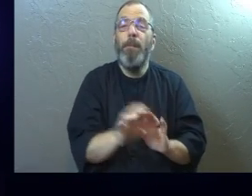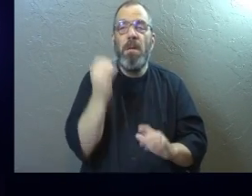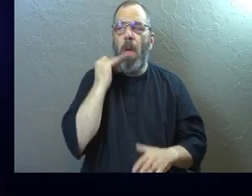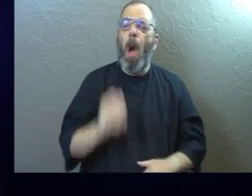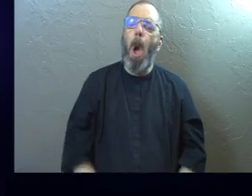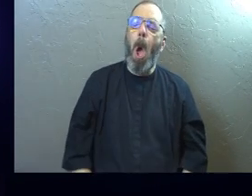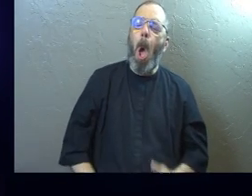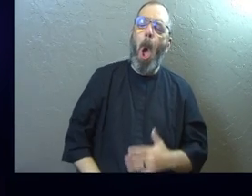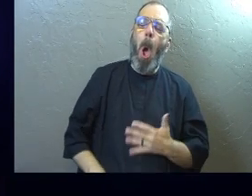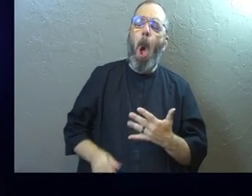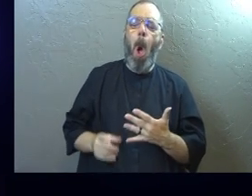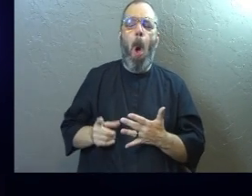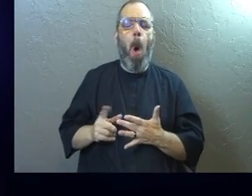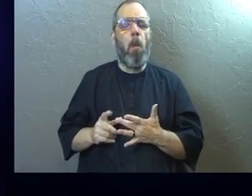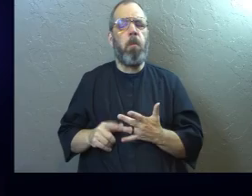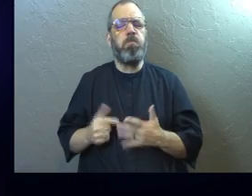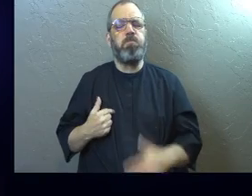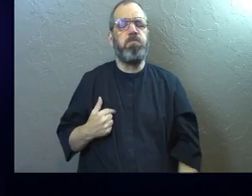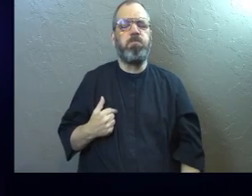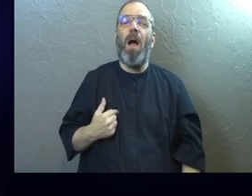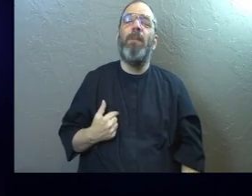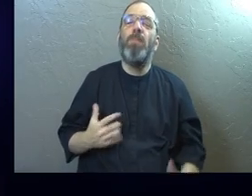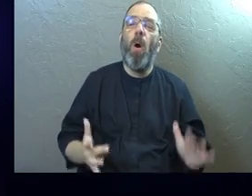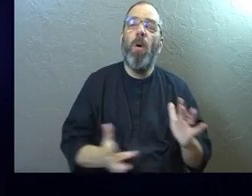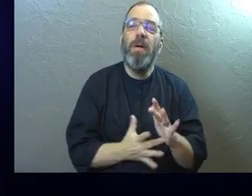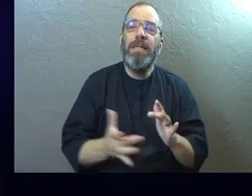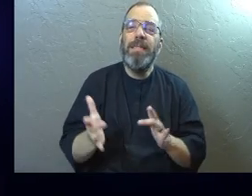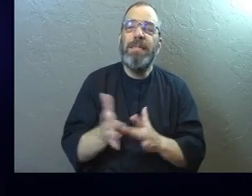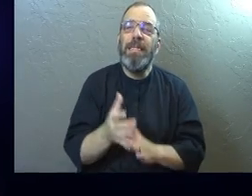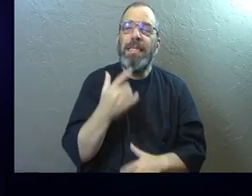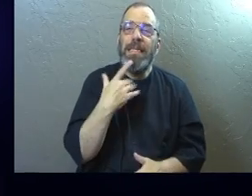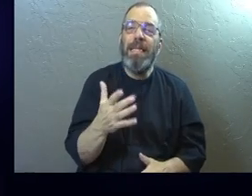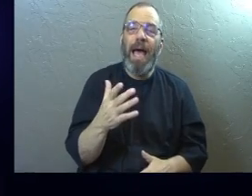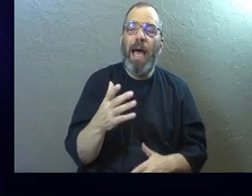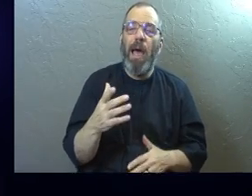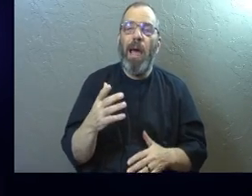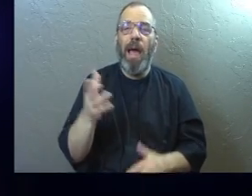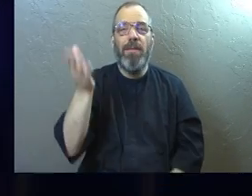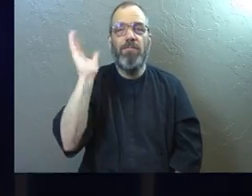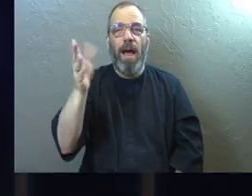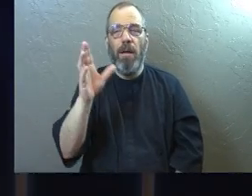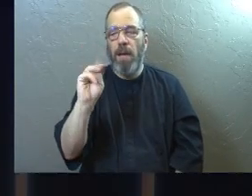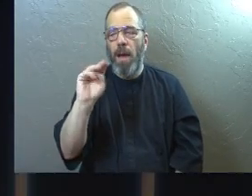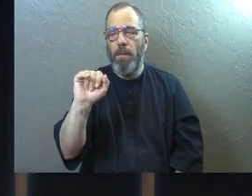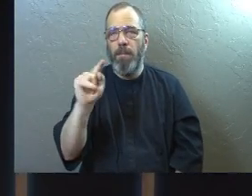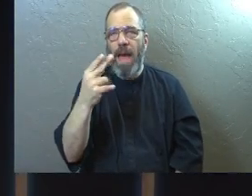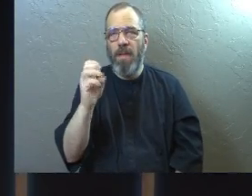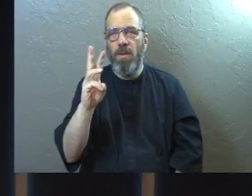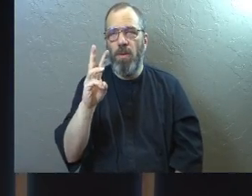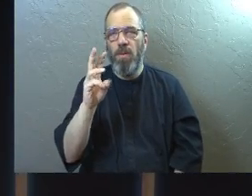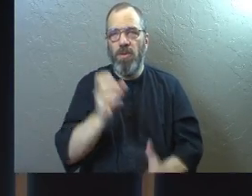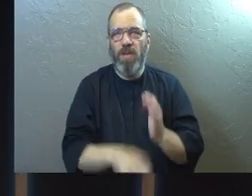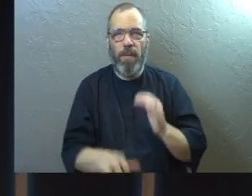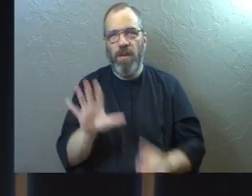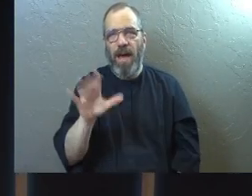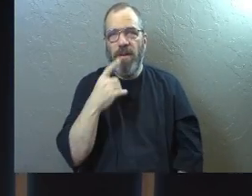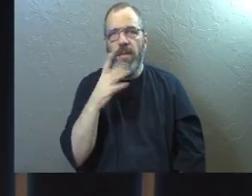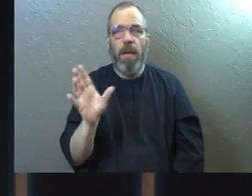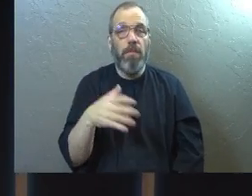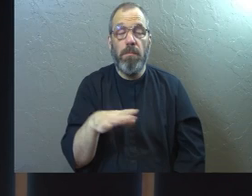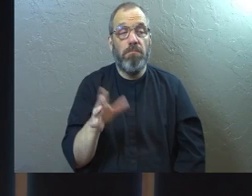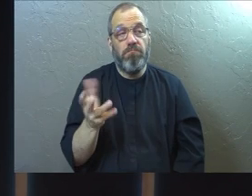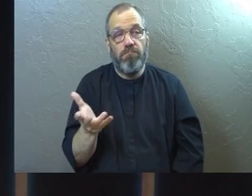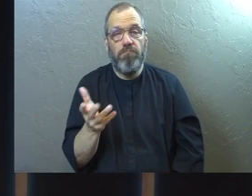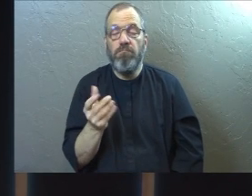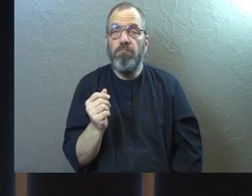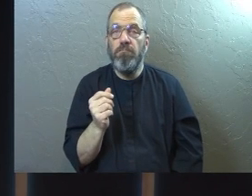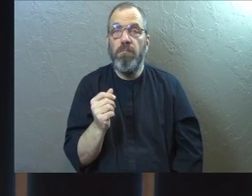if you thought, well, there's a couple on the list I don't think I broke. Well, Jesus settled that for you in the Sermon on the Mount. He came along and said,